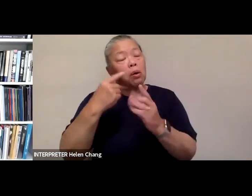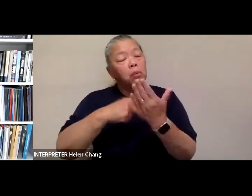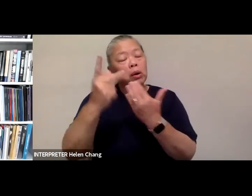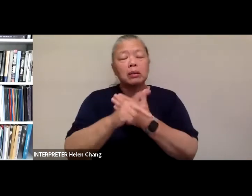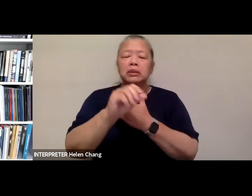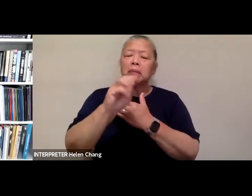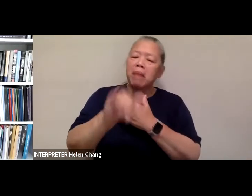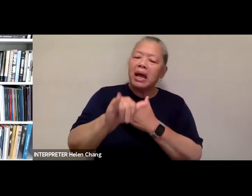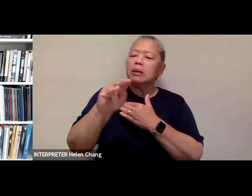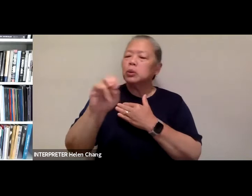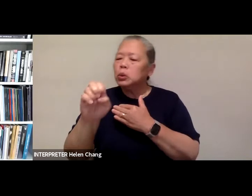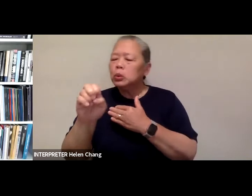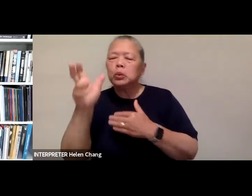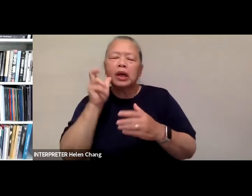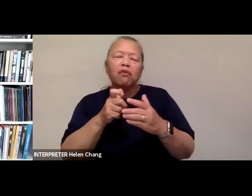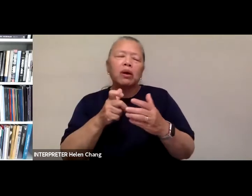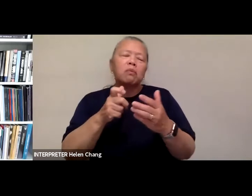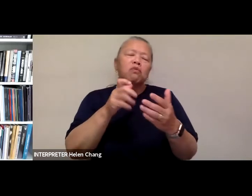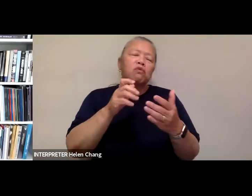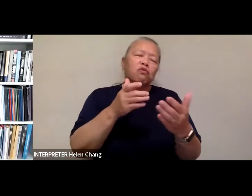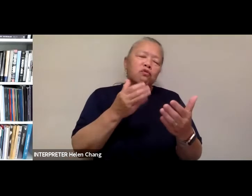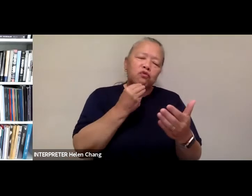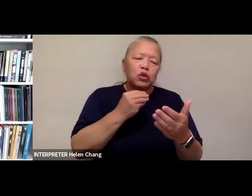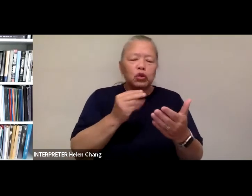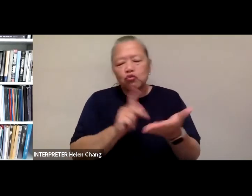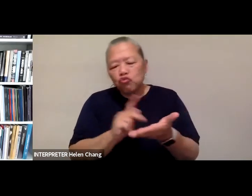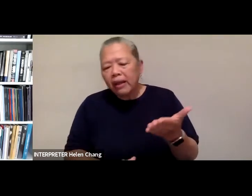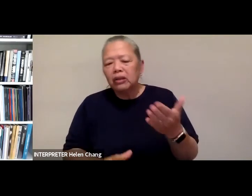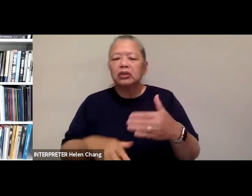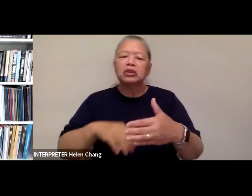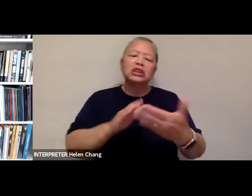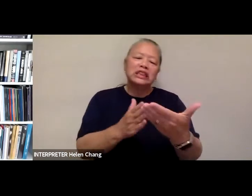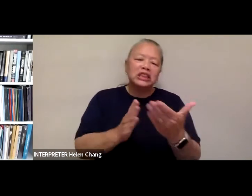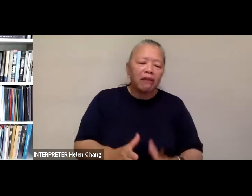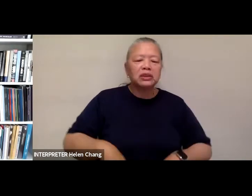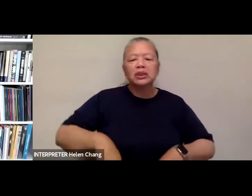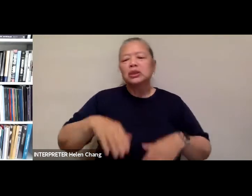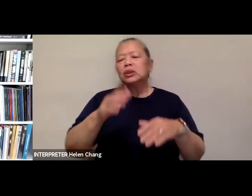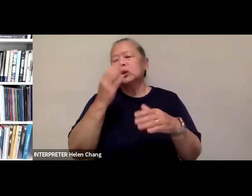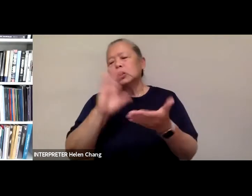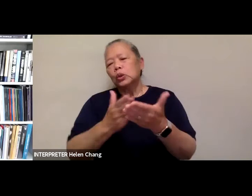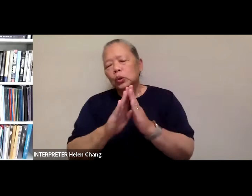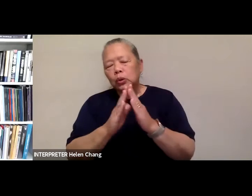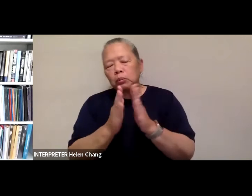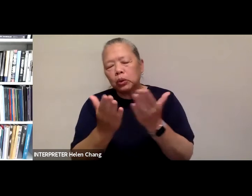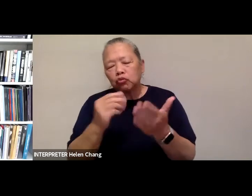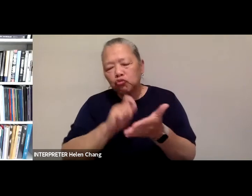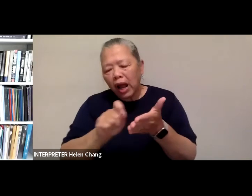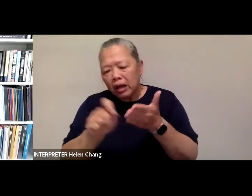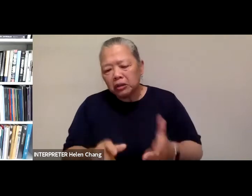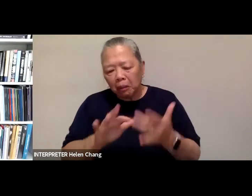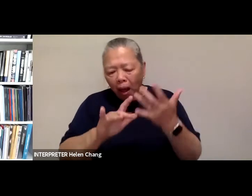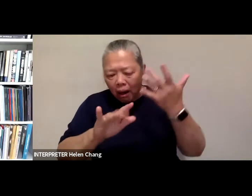chefs, food writers, food entrepreneurs, home cooks, cookbook authors, and other participants whose experiences span the